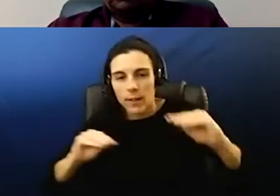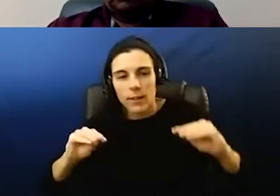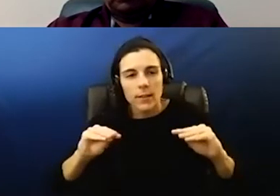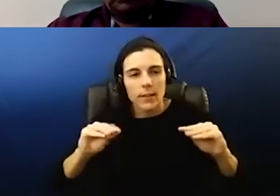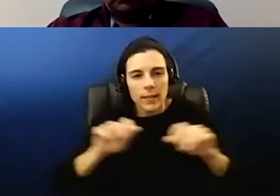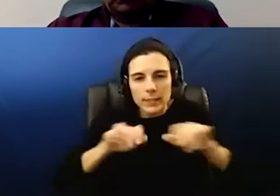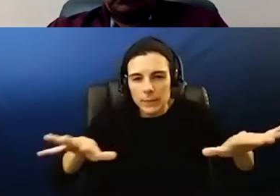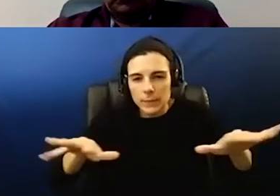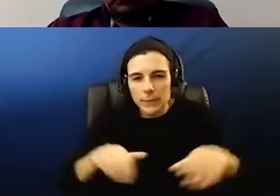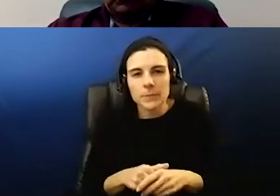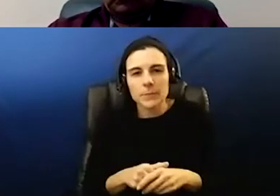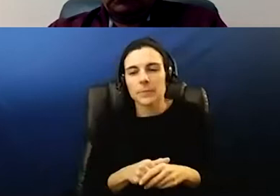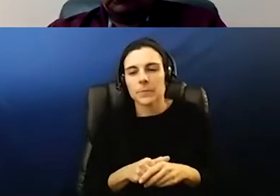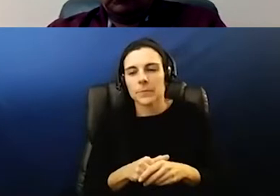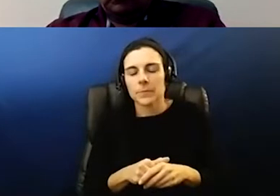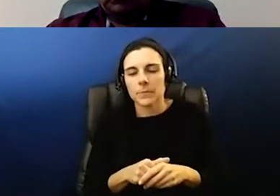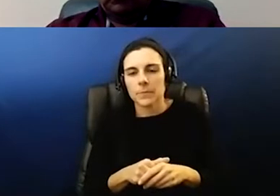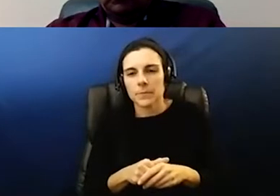in second grade